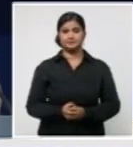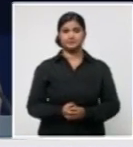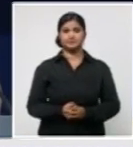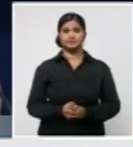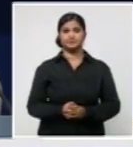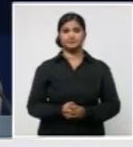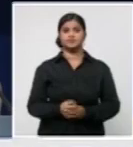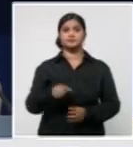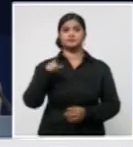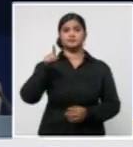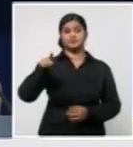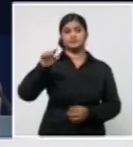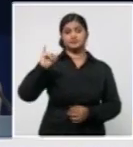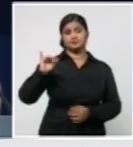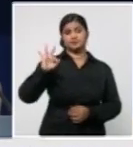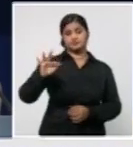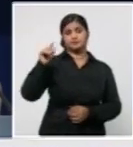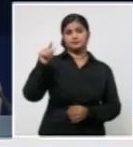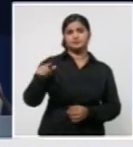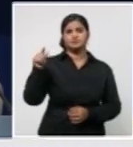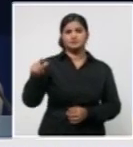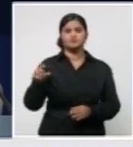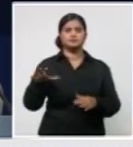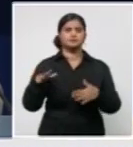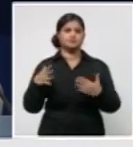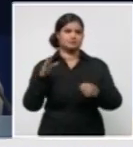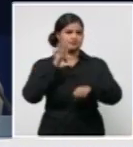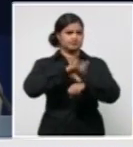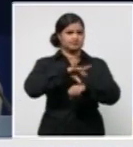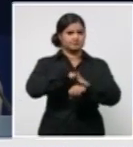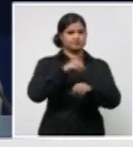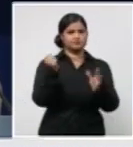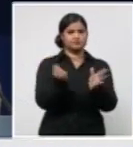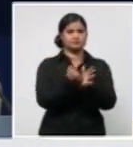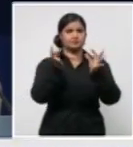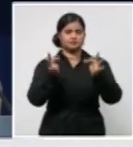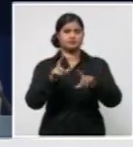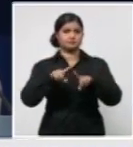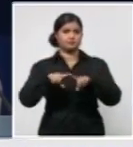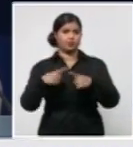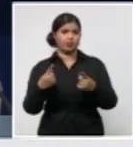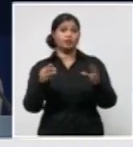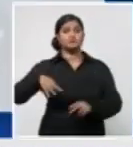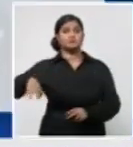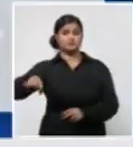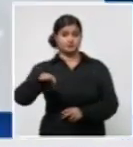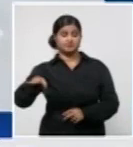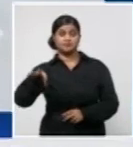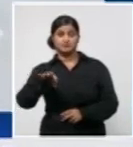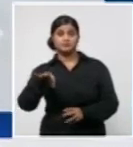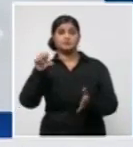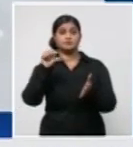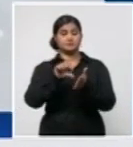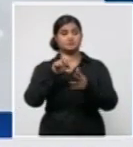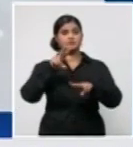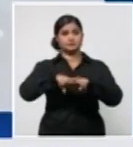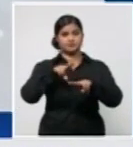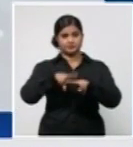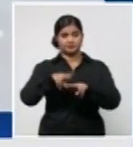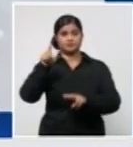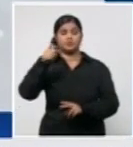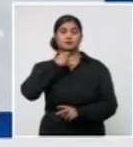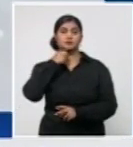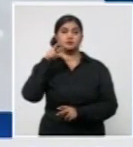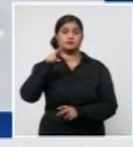96.4% have been given a clean bill of health and discharged from hospital. All six cases